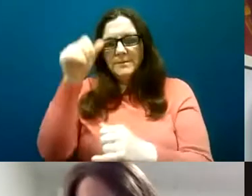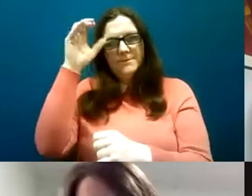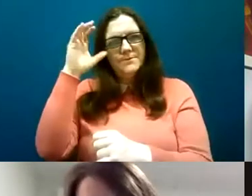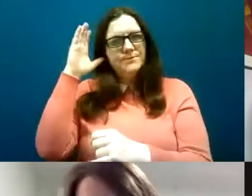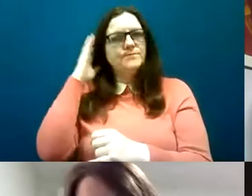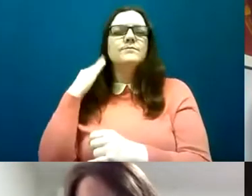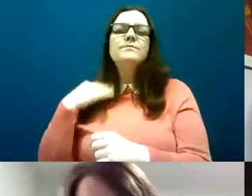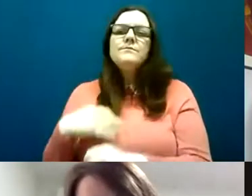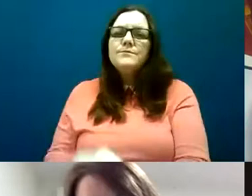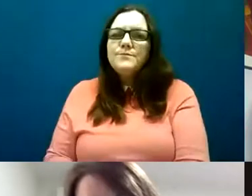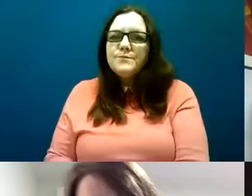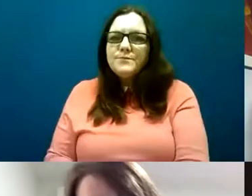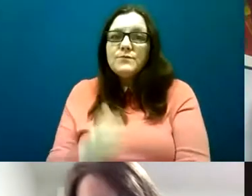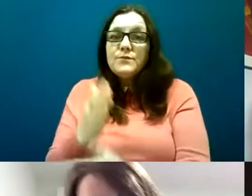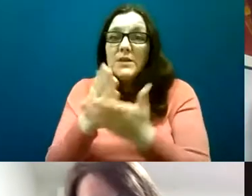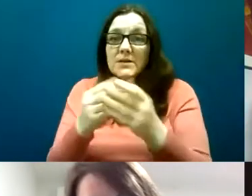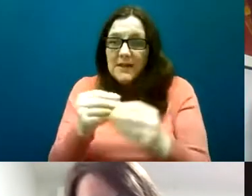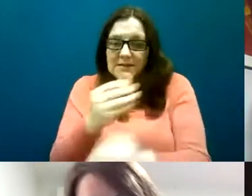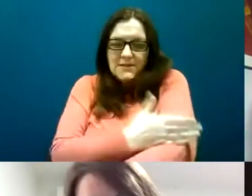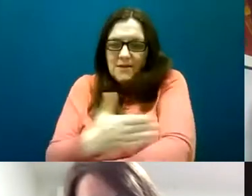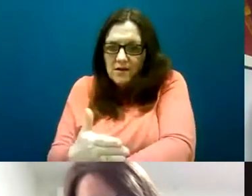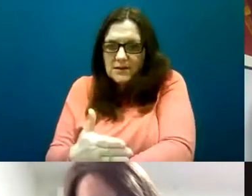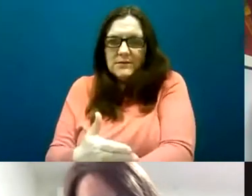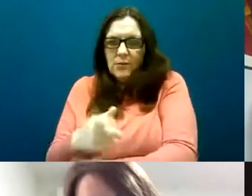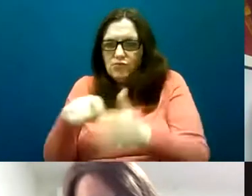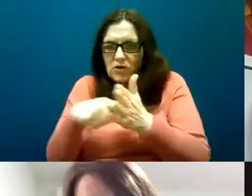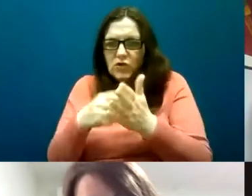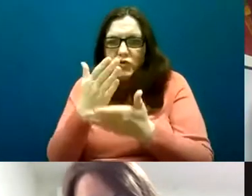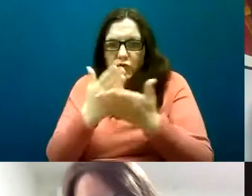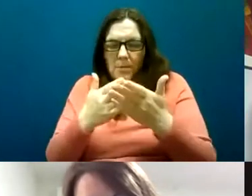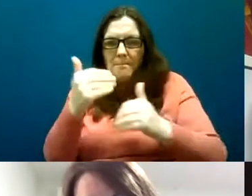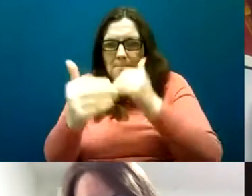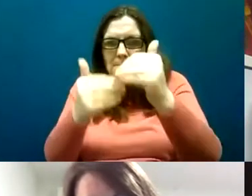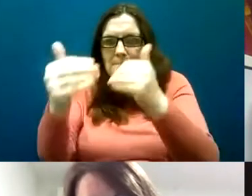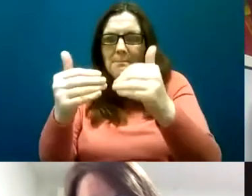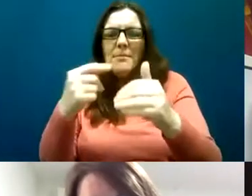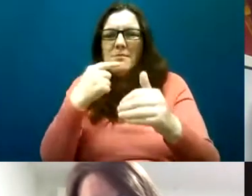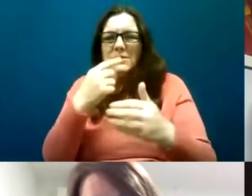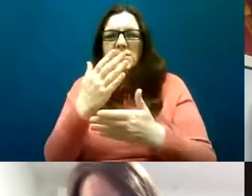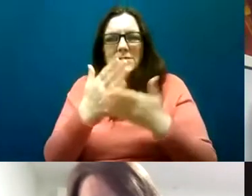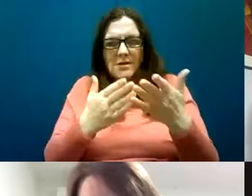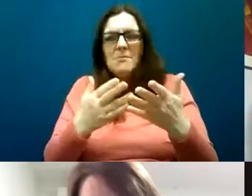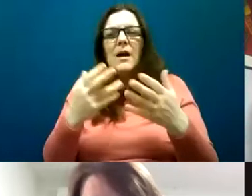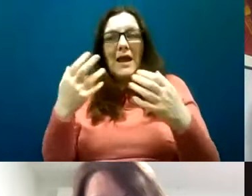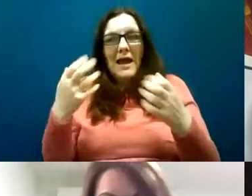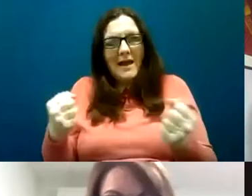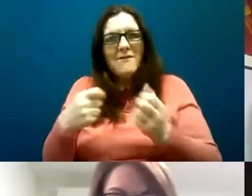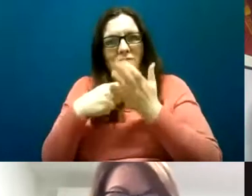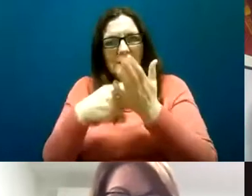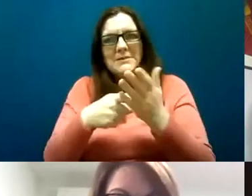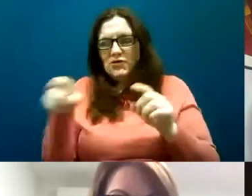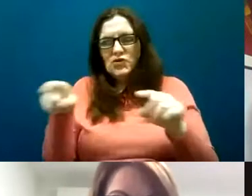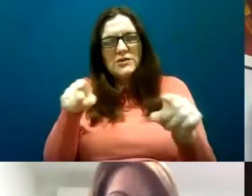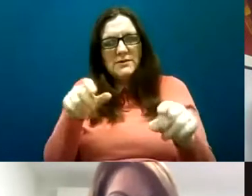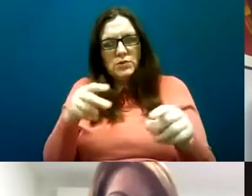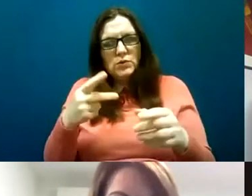some things that may be at their infancy or at very early stage but certainly align with the recommendations from these reports